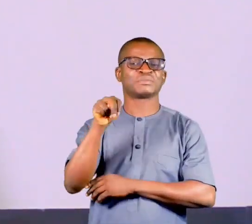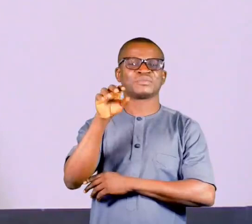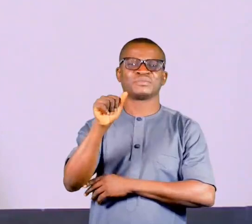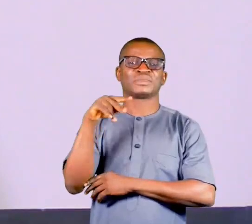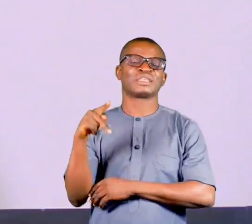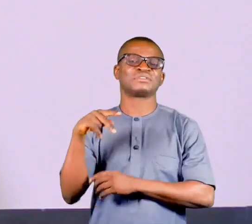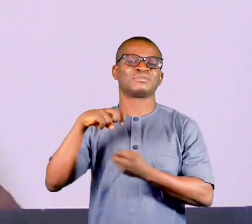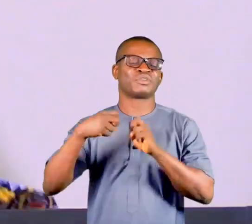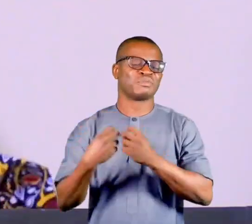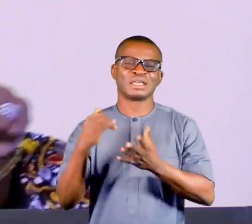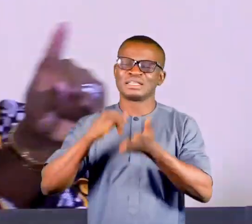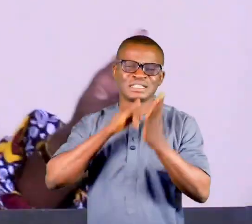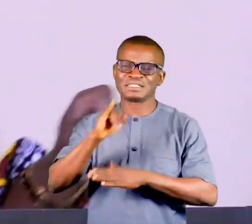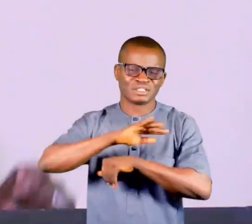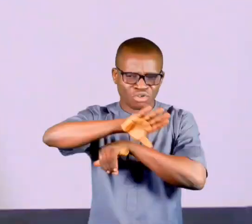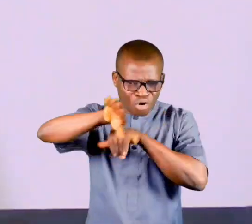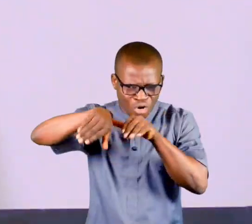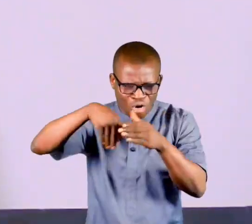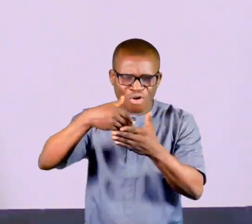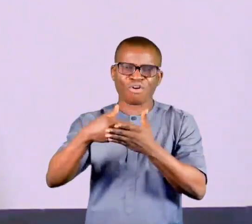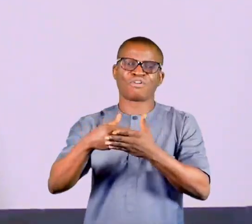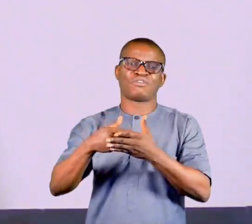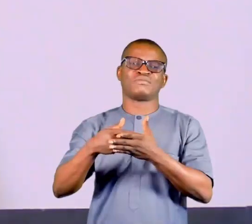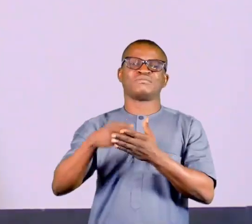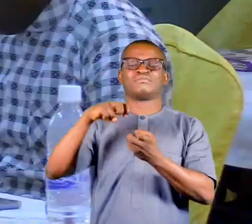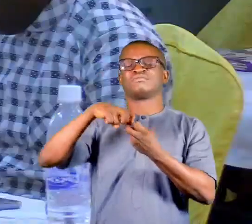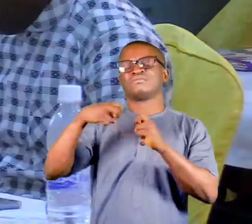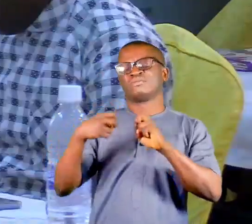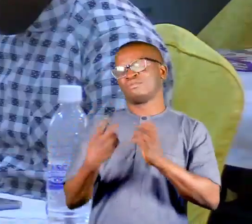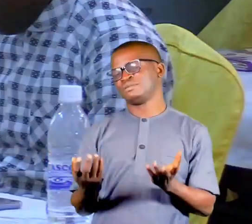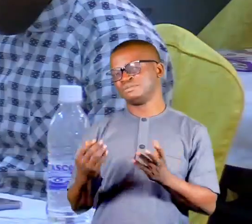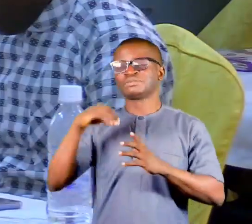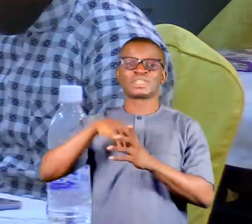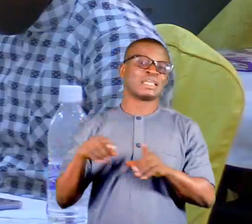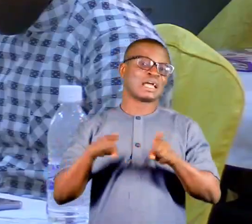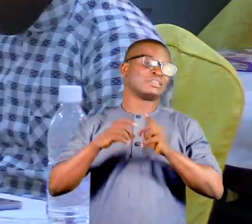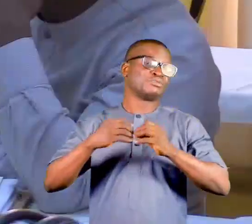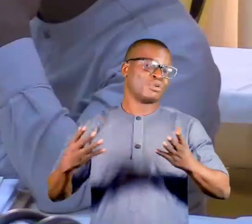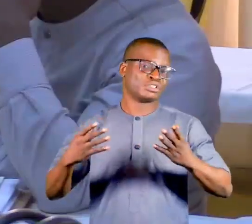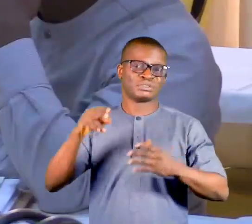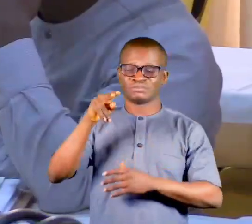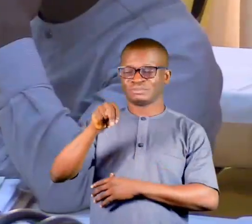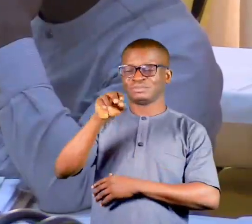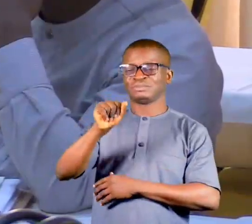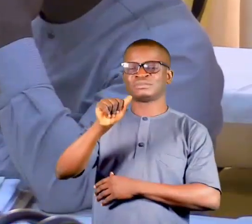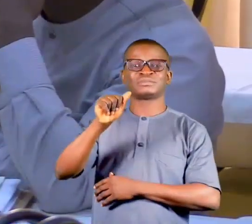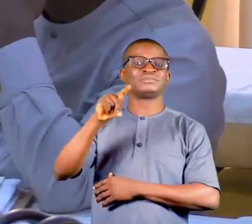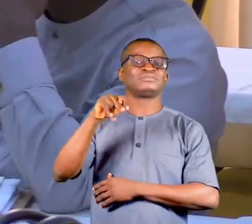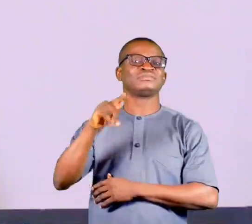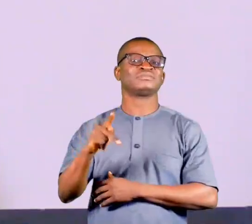NAPTIP's problem. It is all our collective problem. In as much as NAPTIP has been